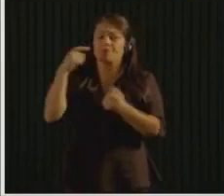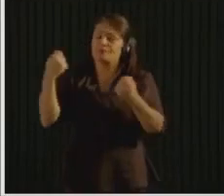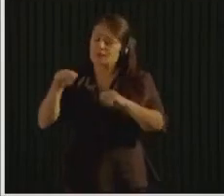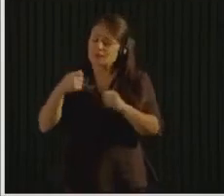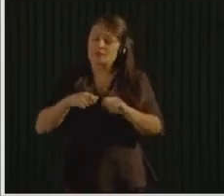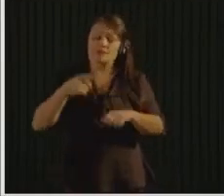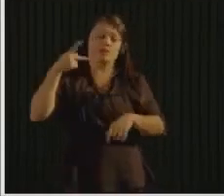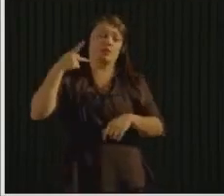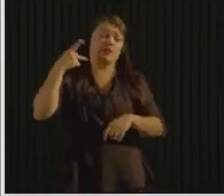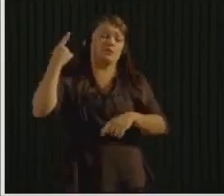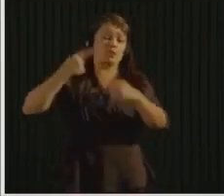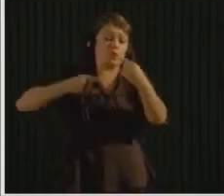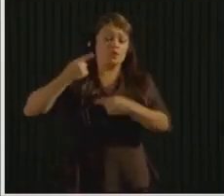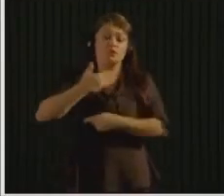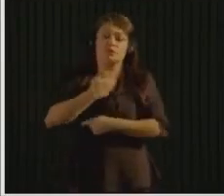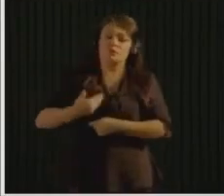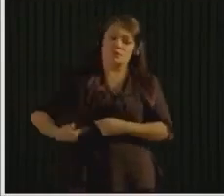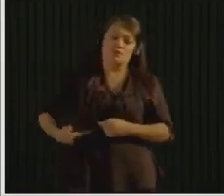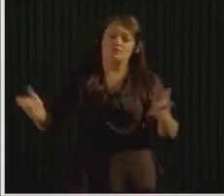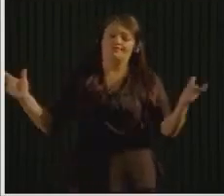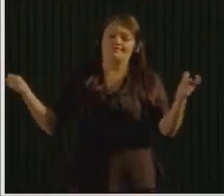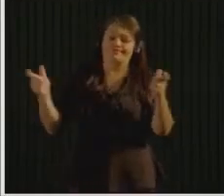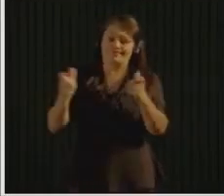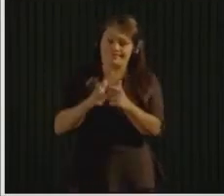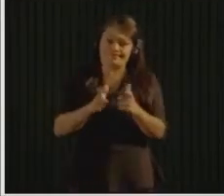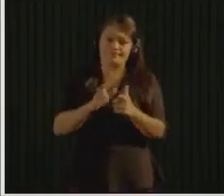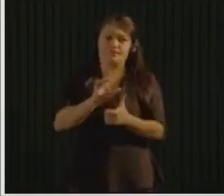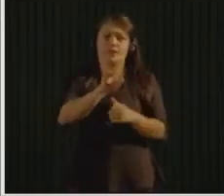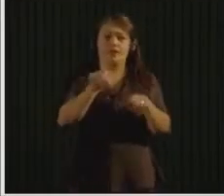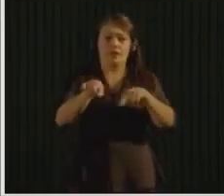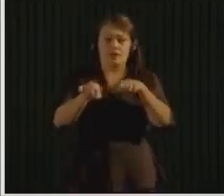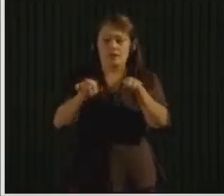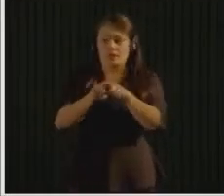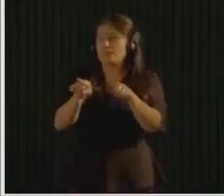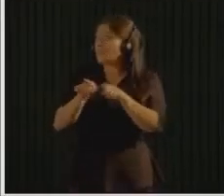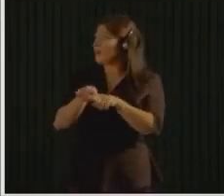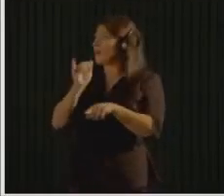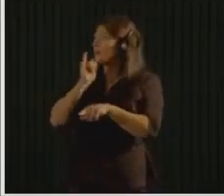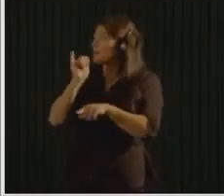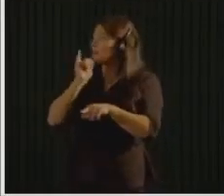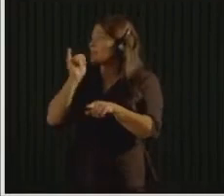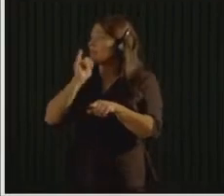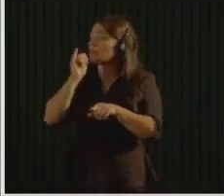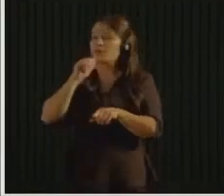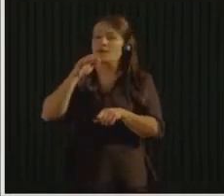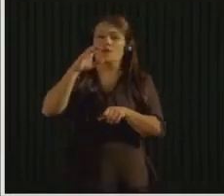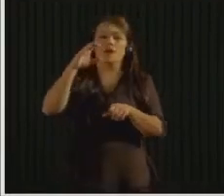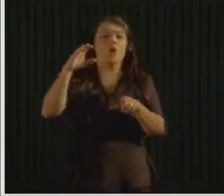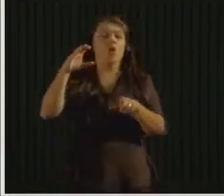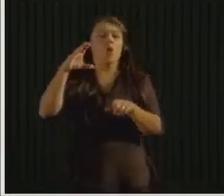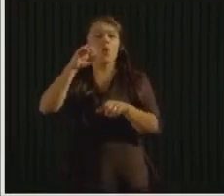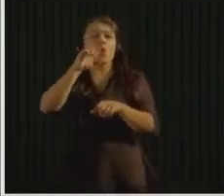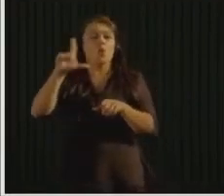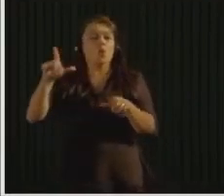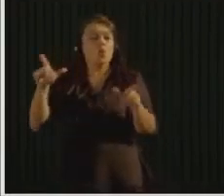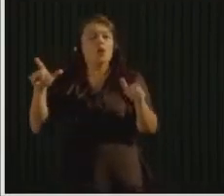So the Cool Now program attempts to help educate people about the importance of reducing